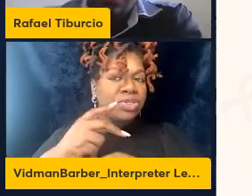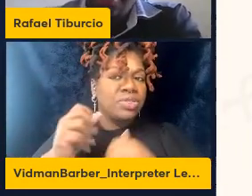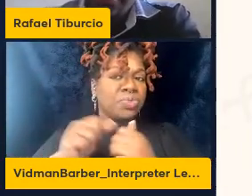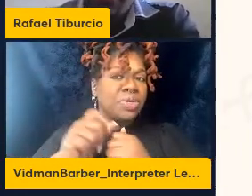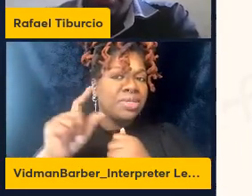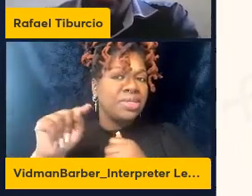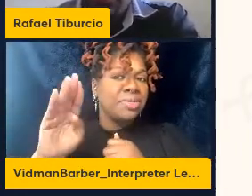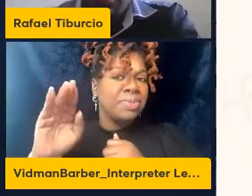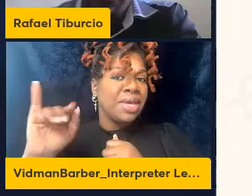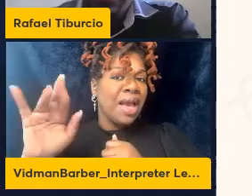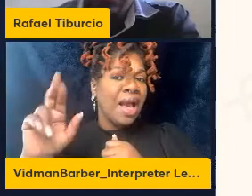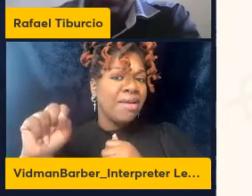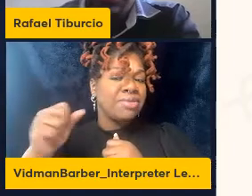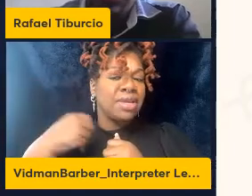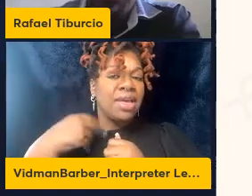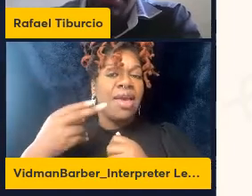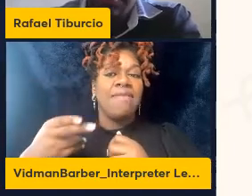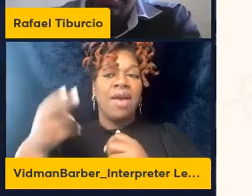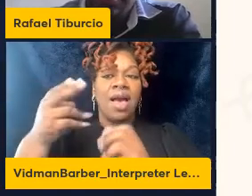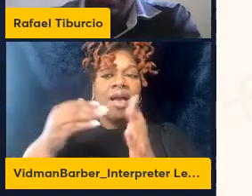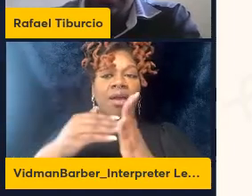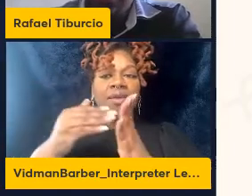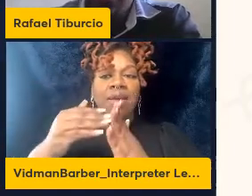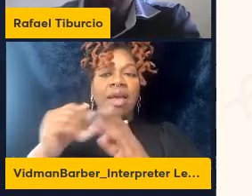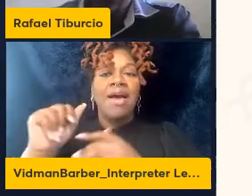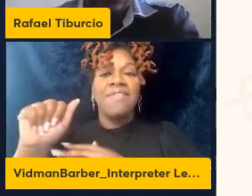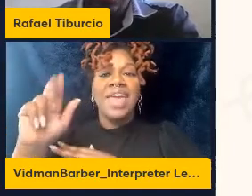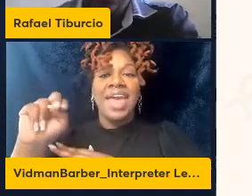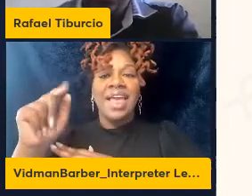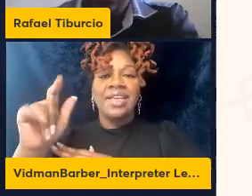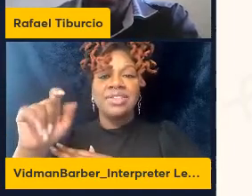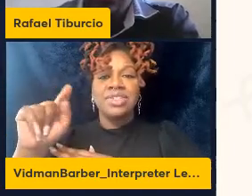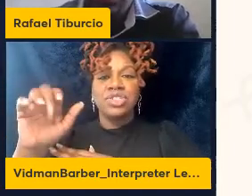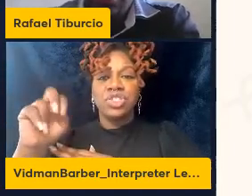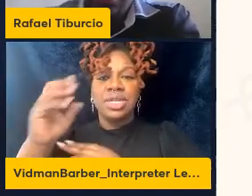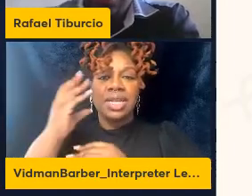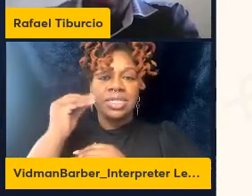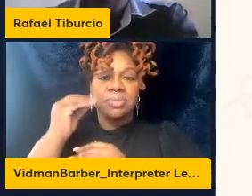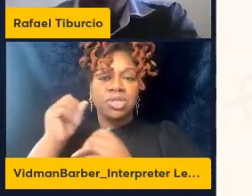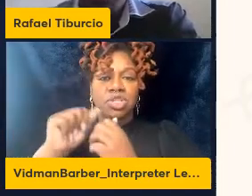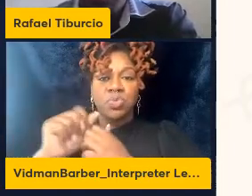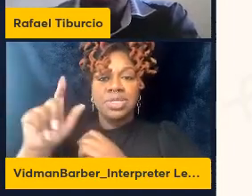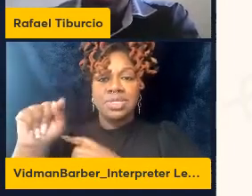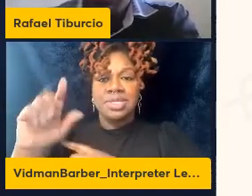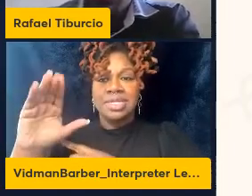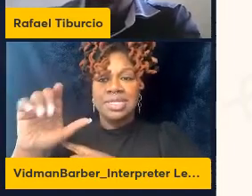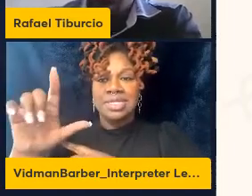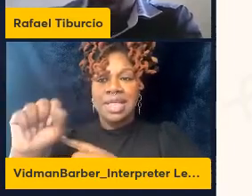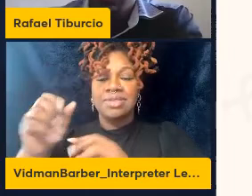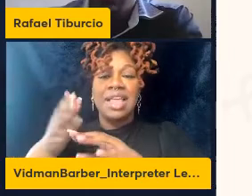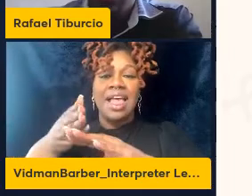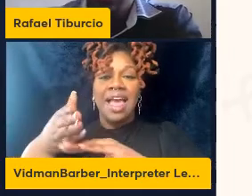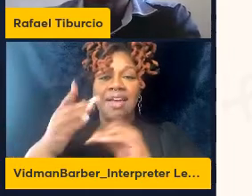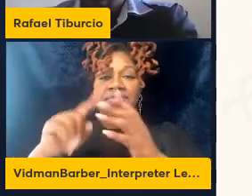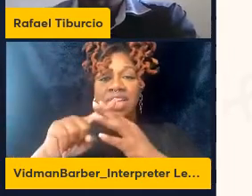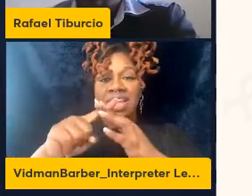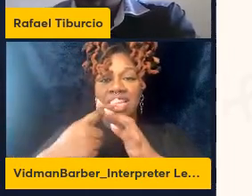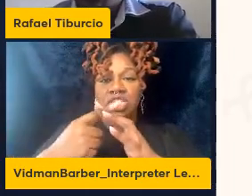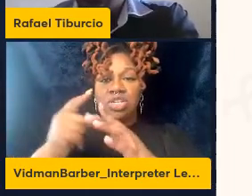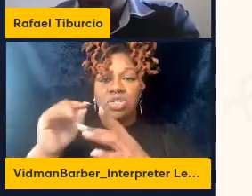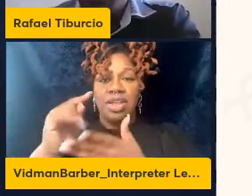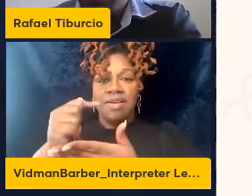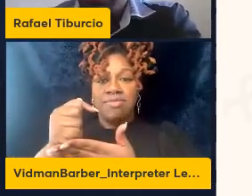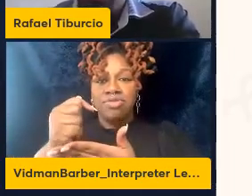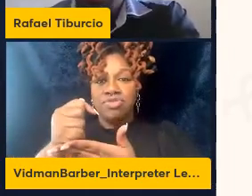a higher frequency of antigen experienced CDT cells after the initiation of the treatment and